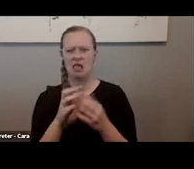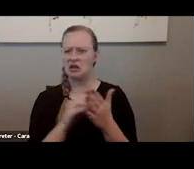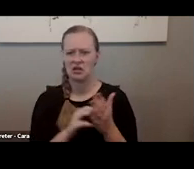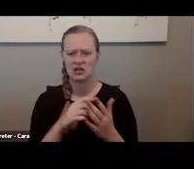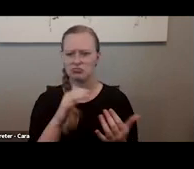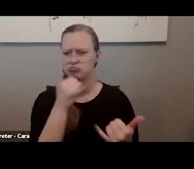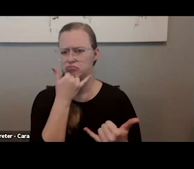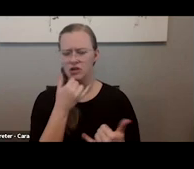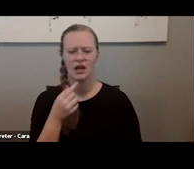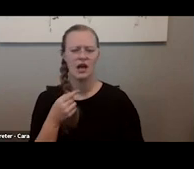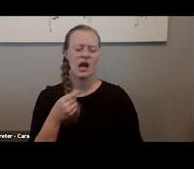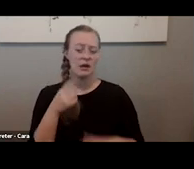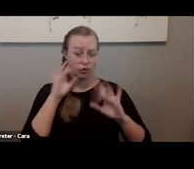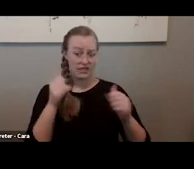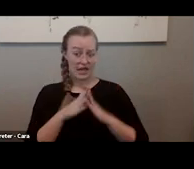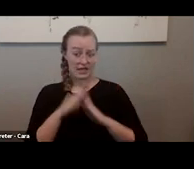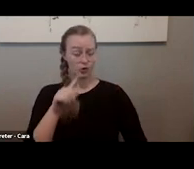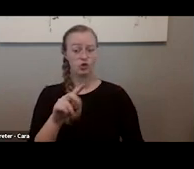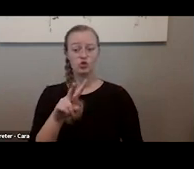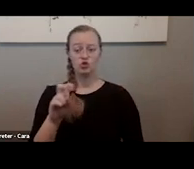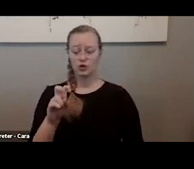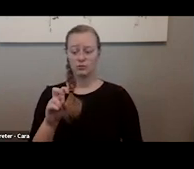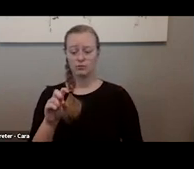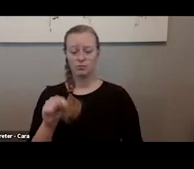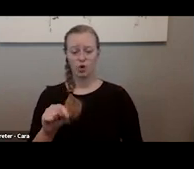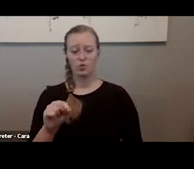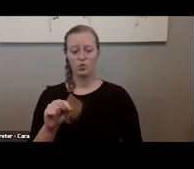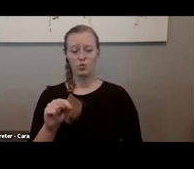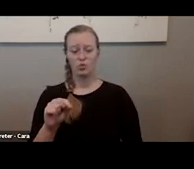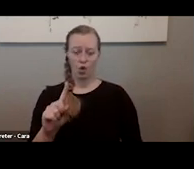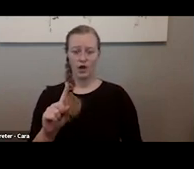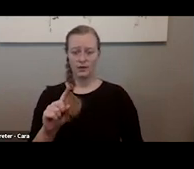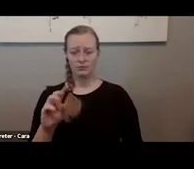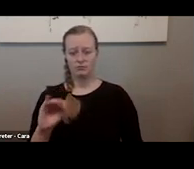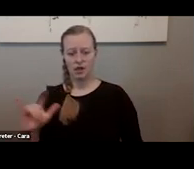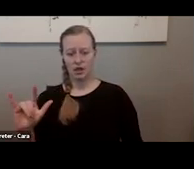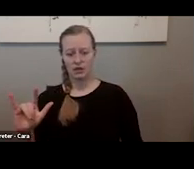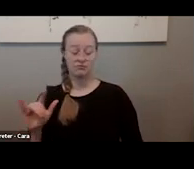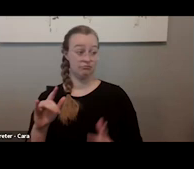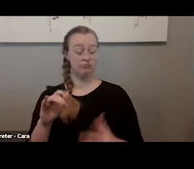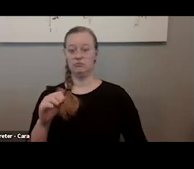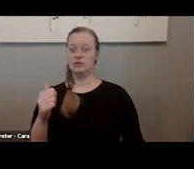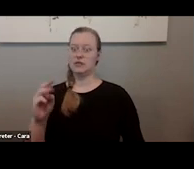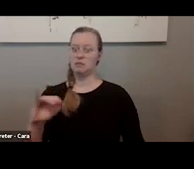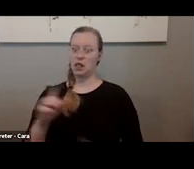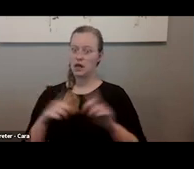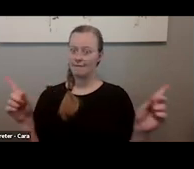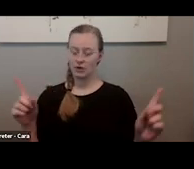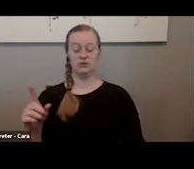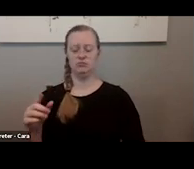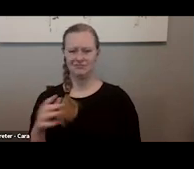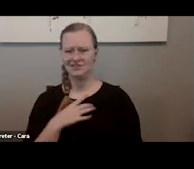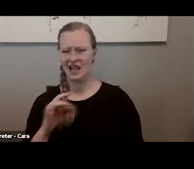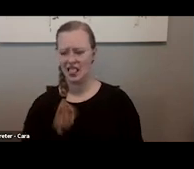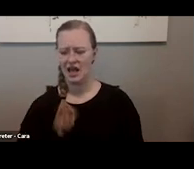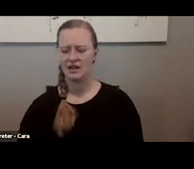he only asked for $200.1 million, $10 million difference for the NEH. We didn't like that. We believe that